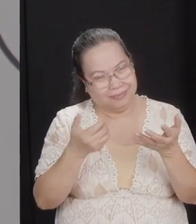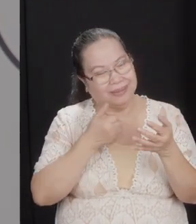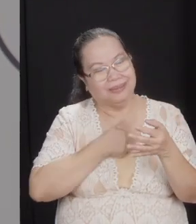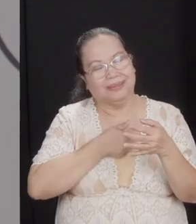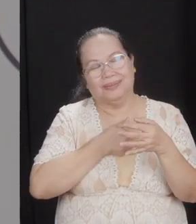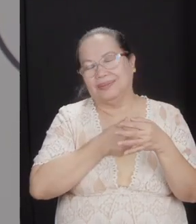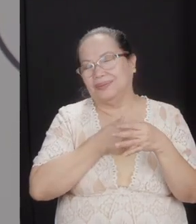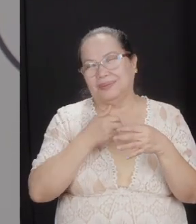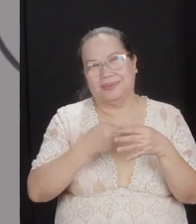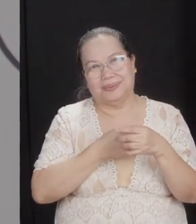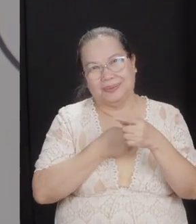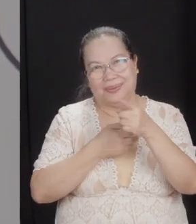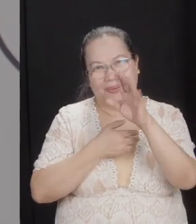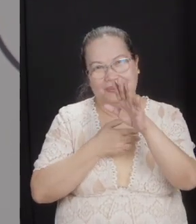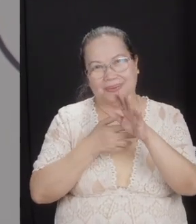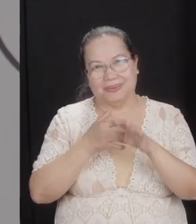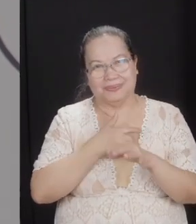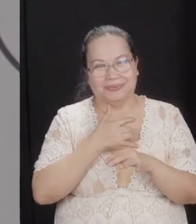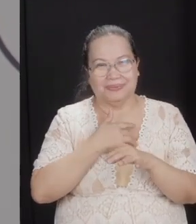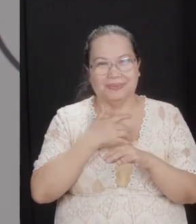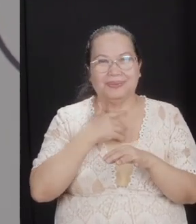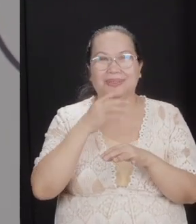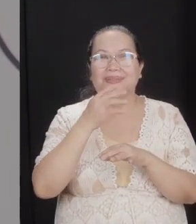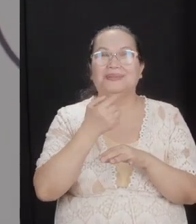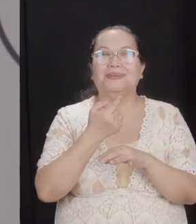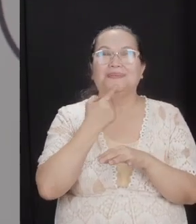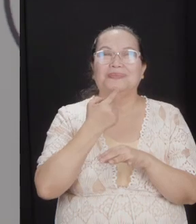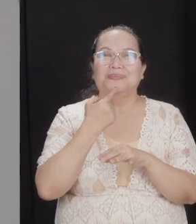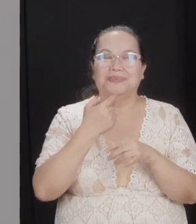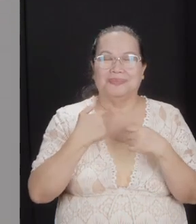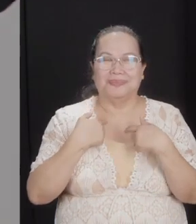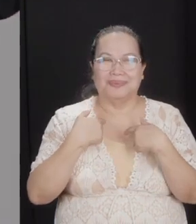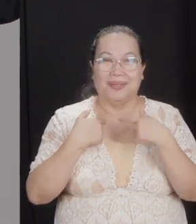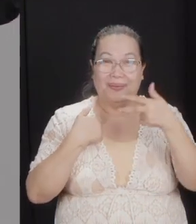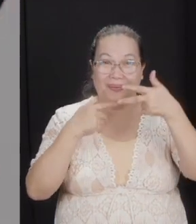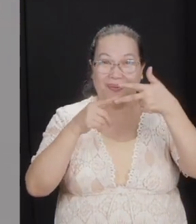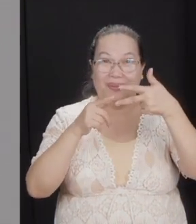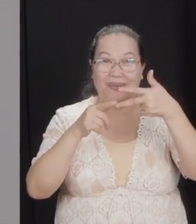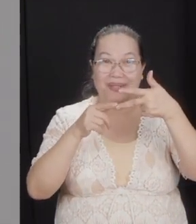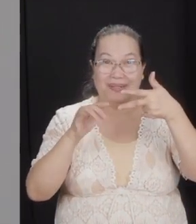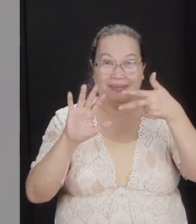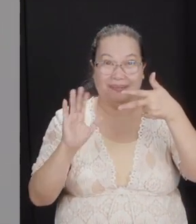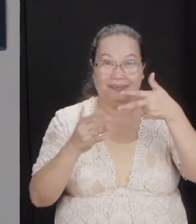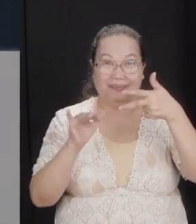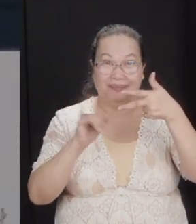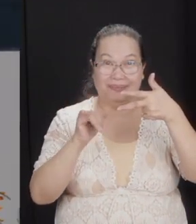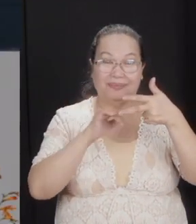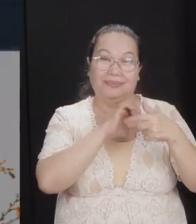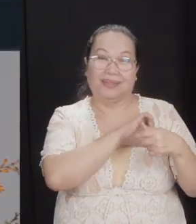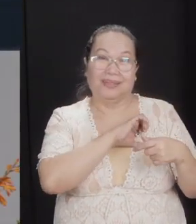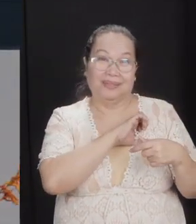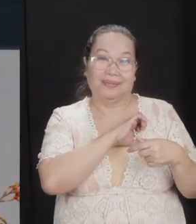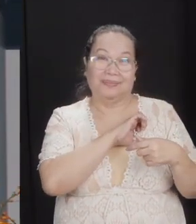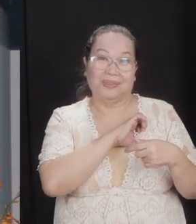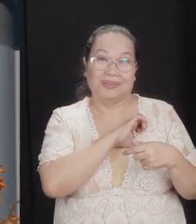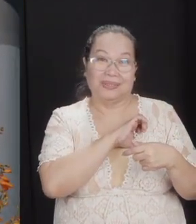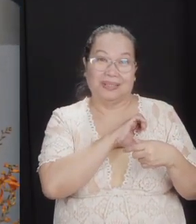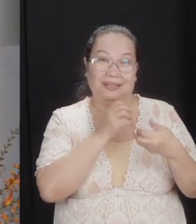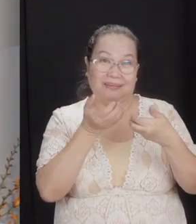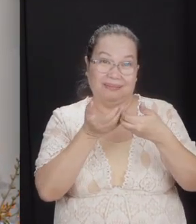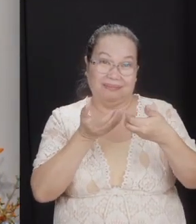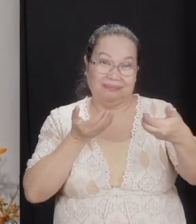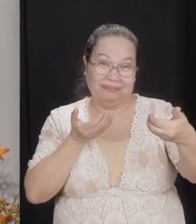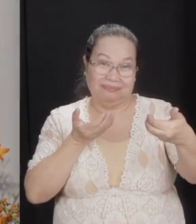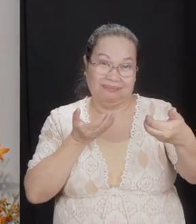hurting your feelings, we just miss you. There's a third reason, it's called emotional distance. You